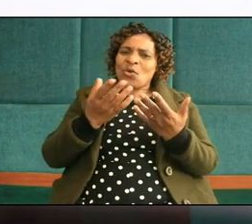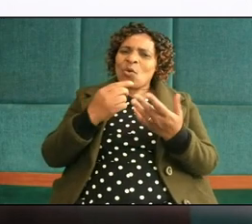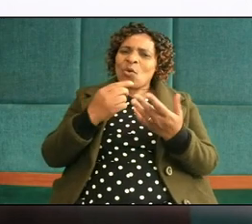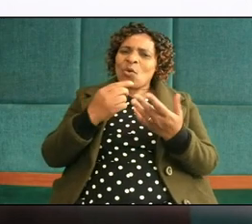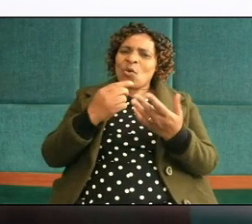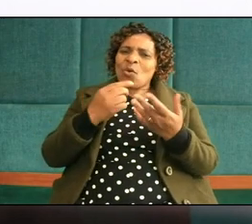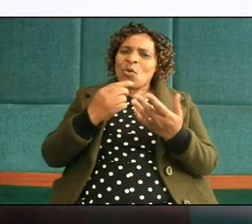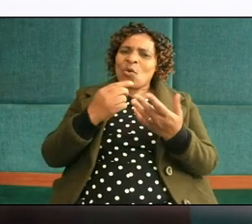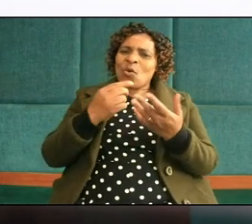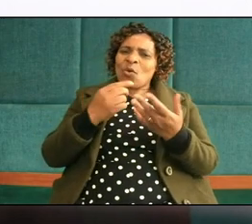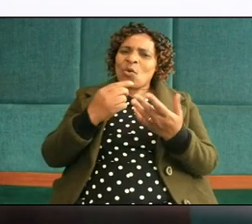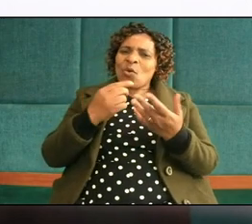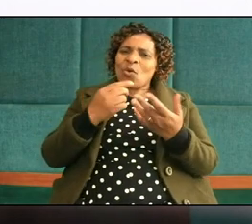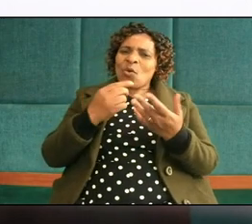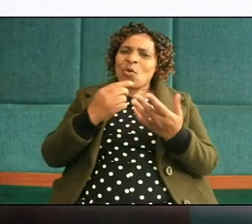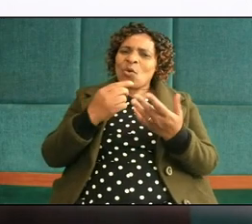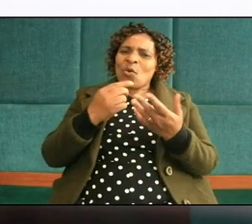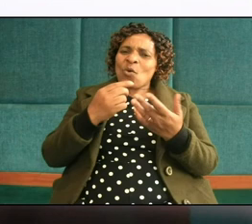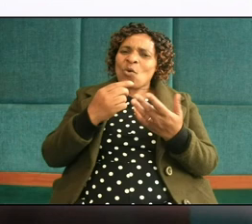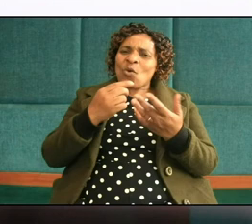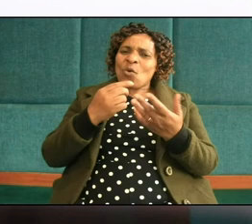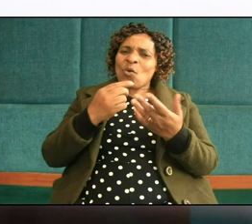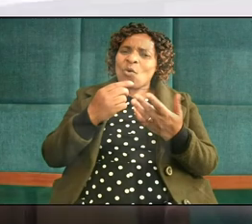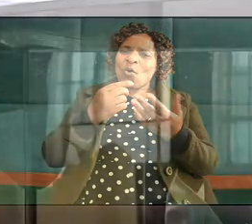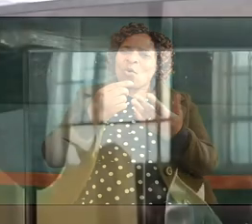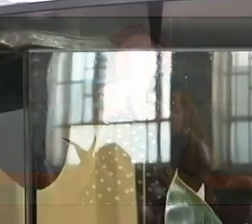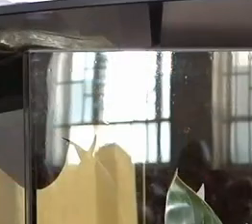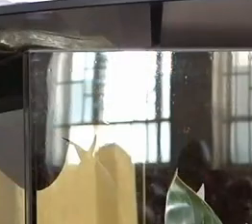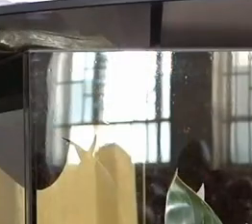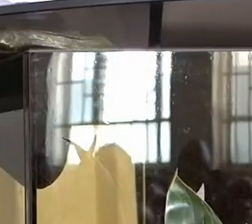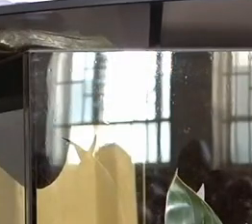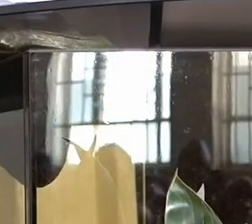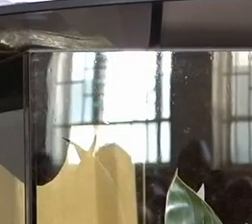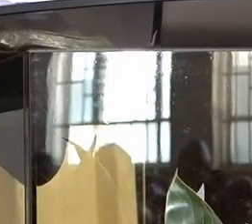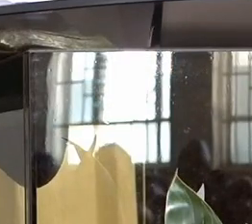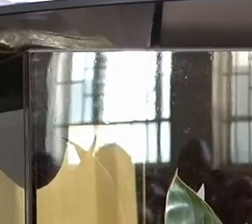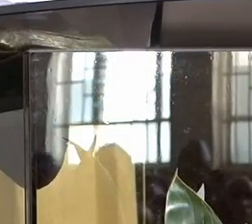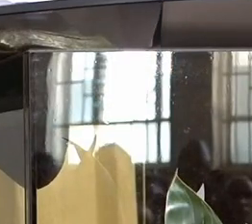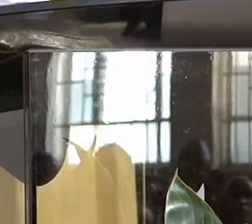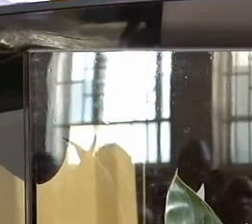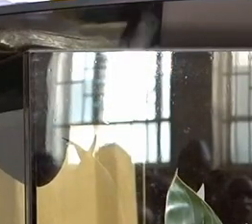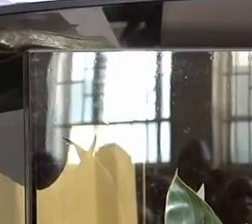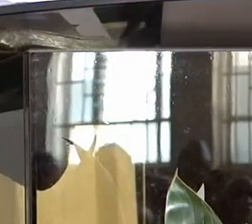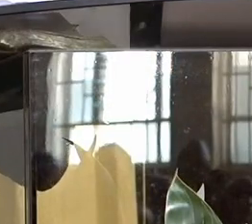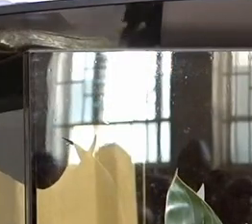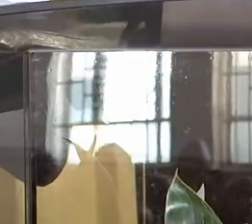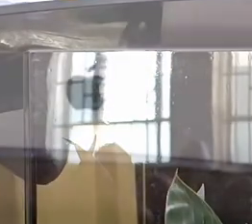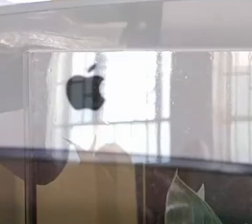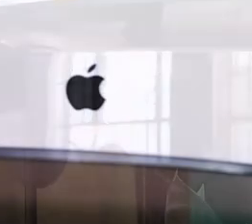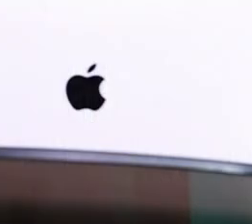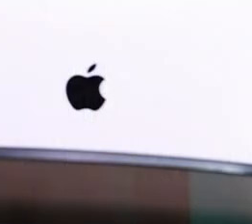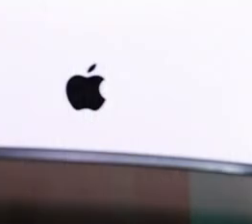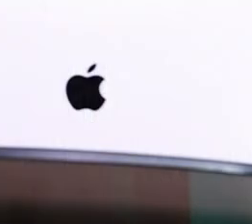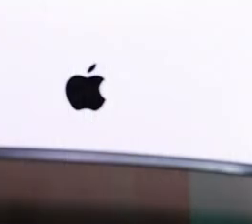are wolves in our midst what are we going to do we need to take actions what is the action